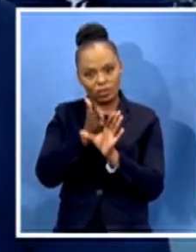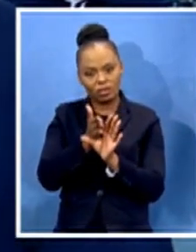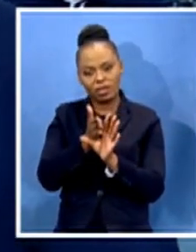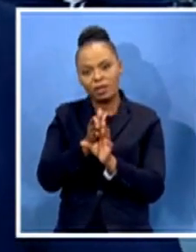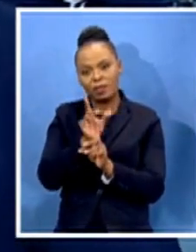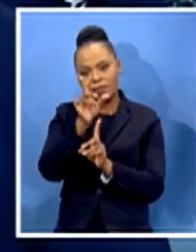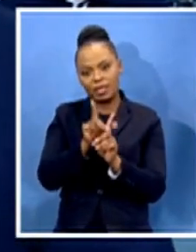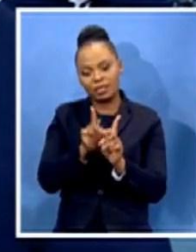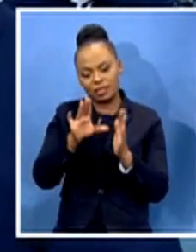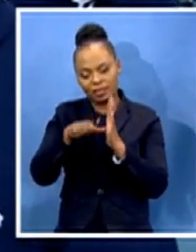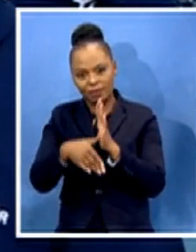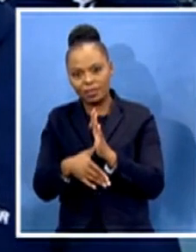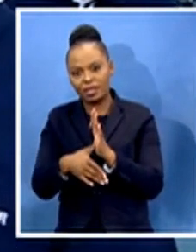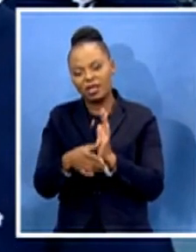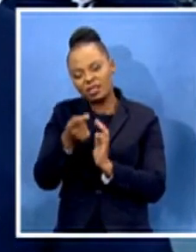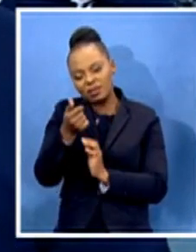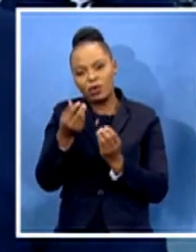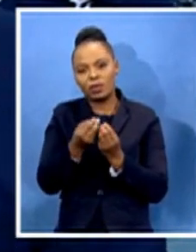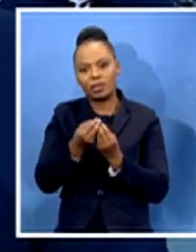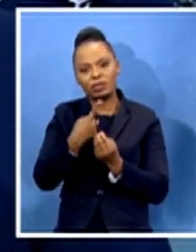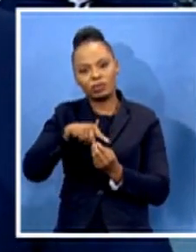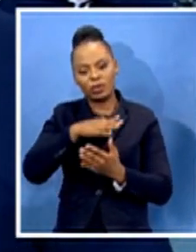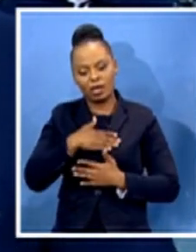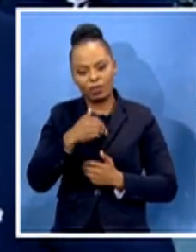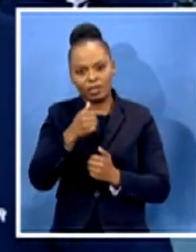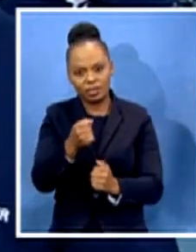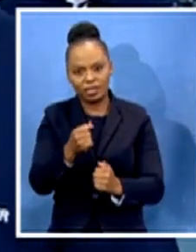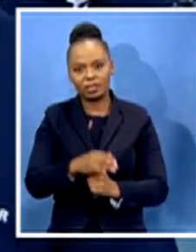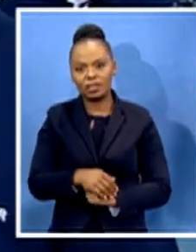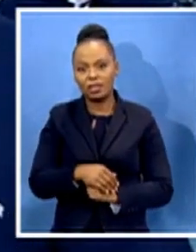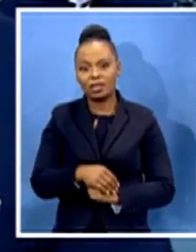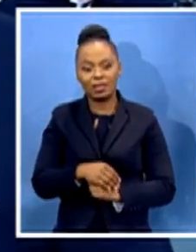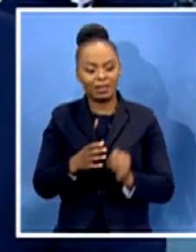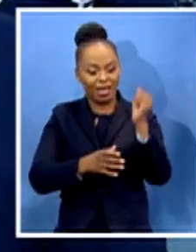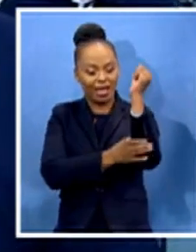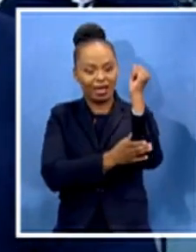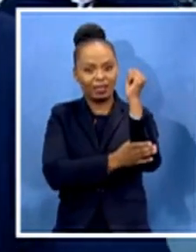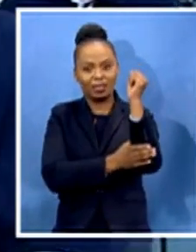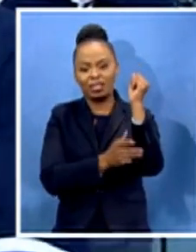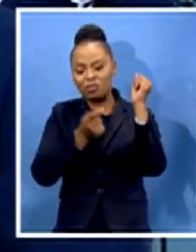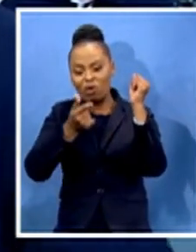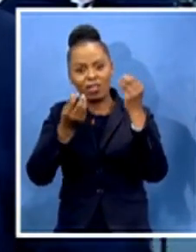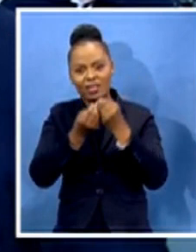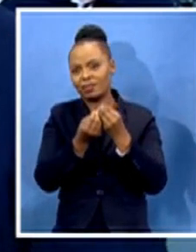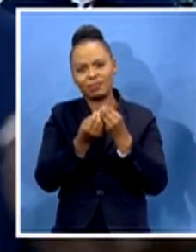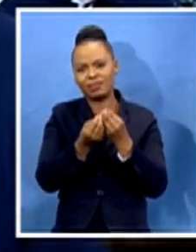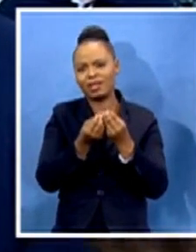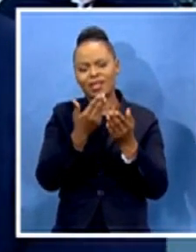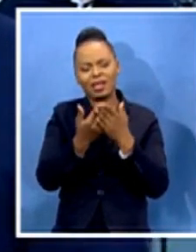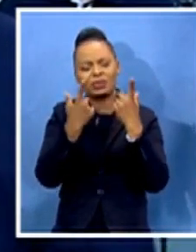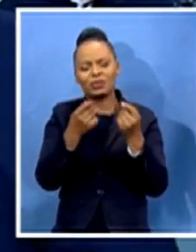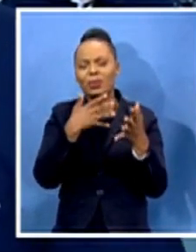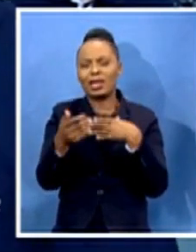With this hand, mean, it's not just a small thing. I mean, I can do things that ordinarily I would not do. I'll be able to pick up something.